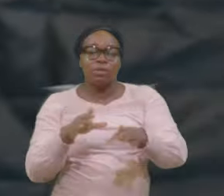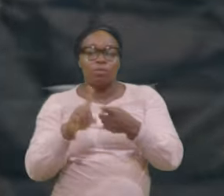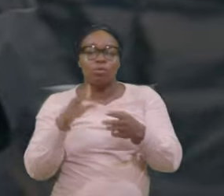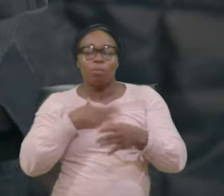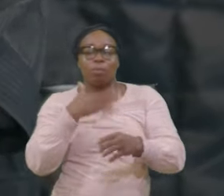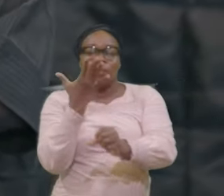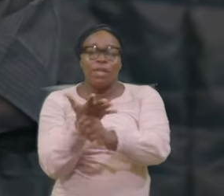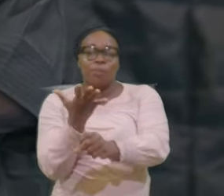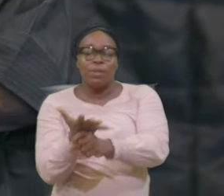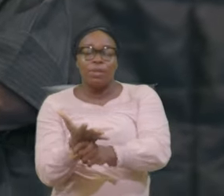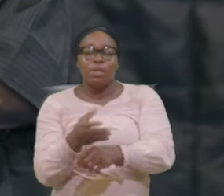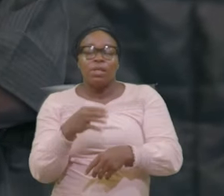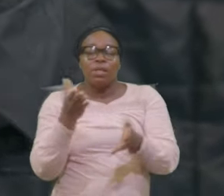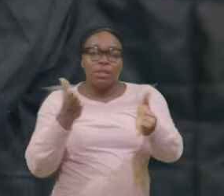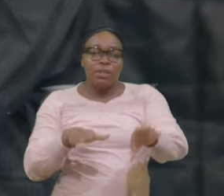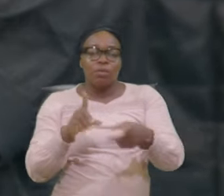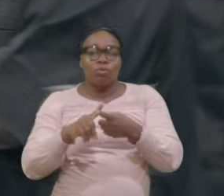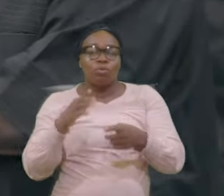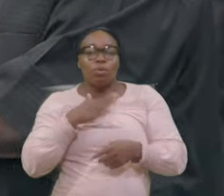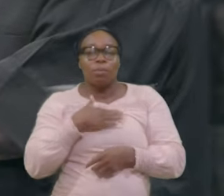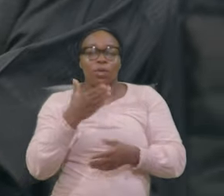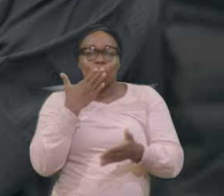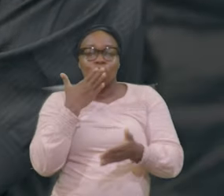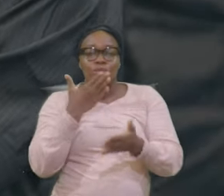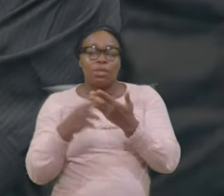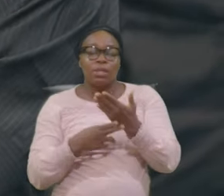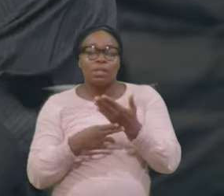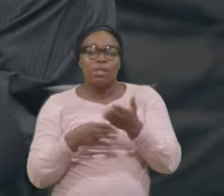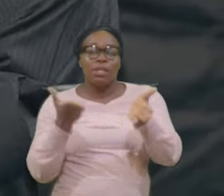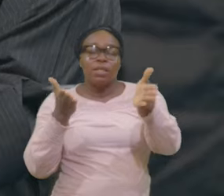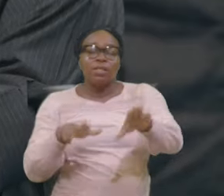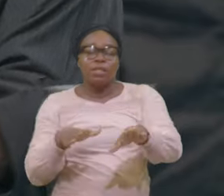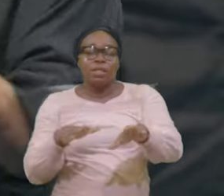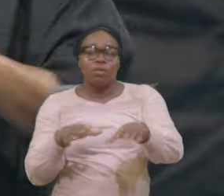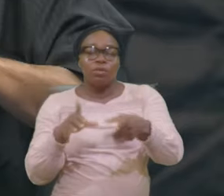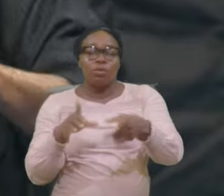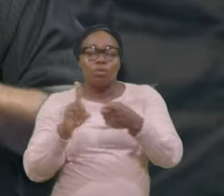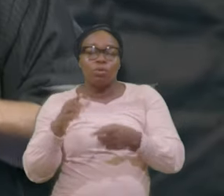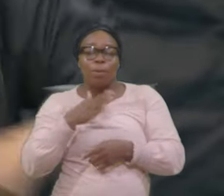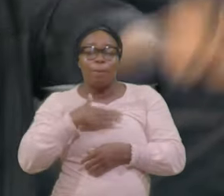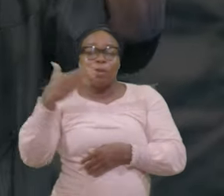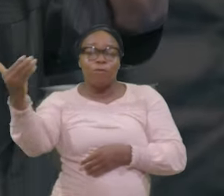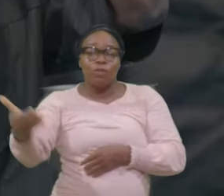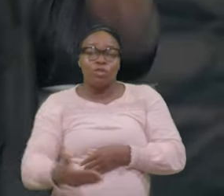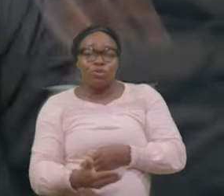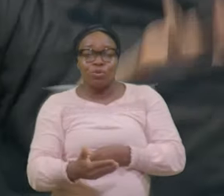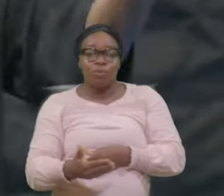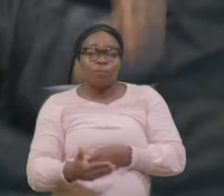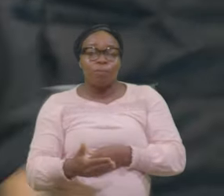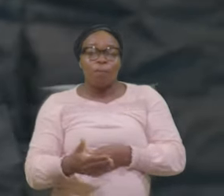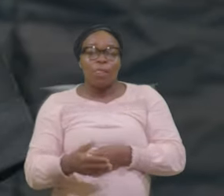was dead To my goodness He was dead To my invitation He was dead But